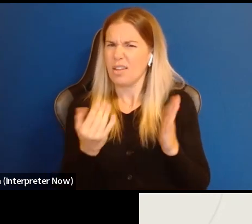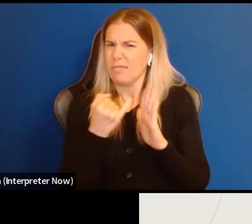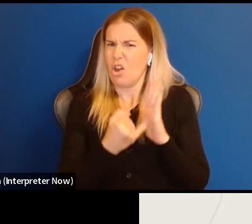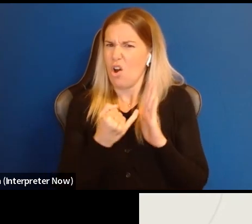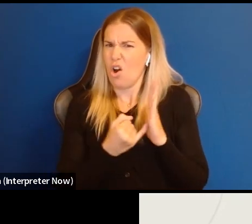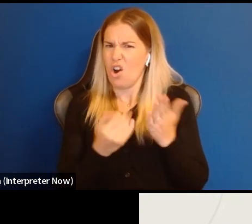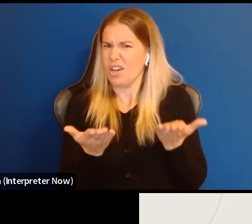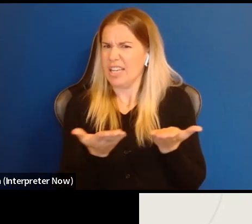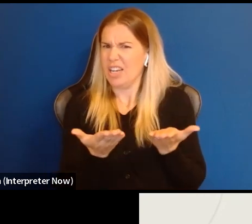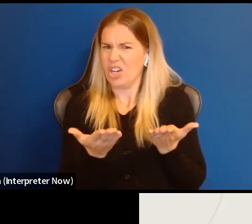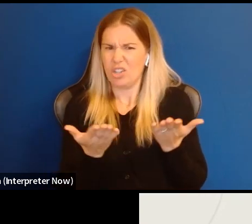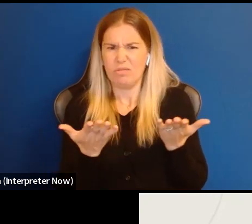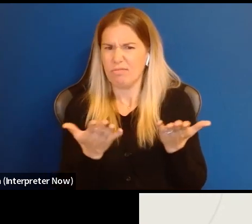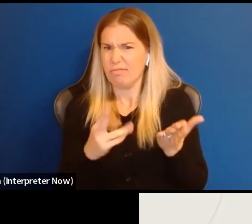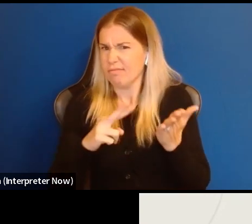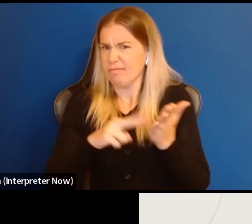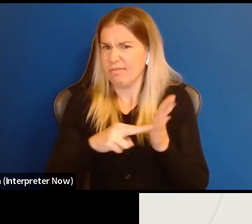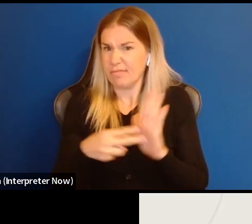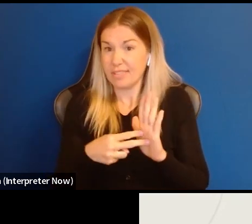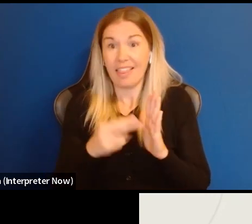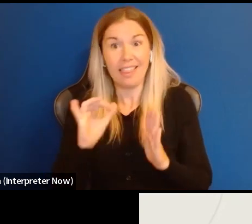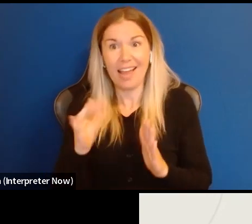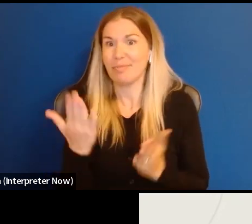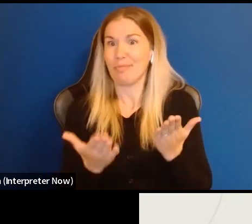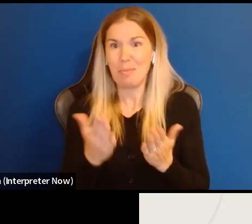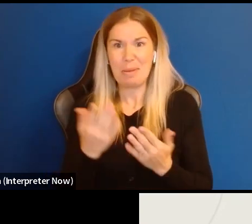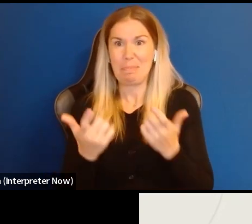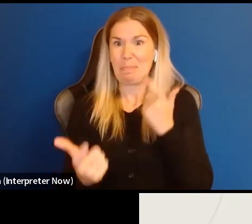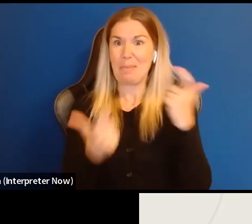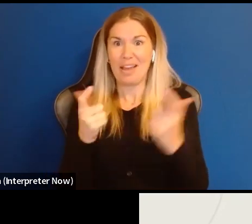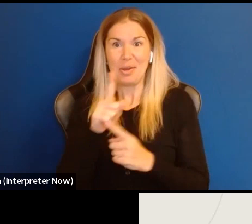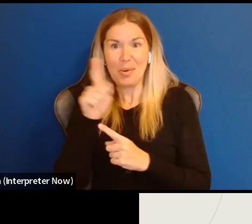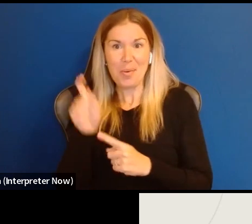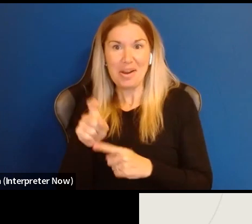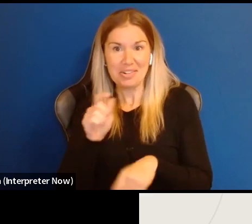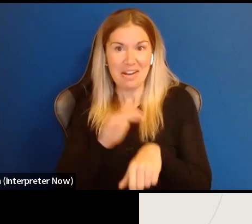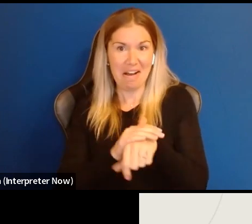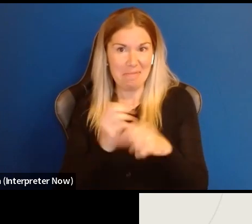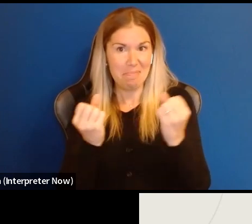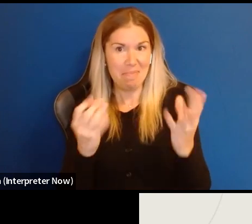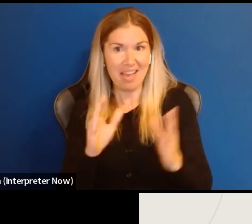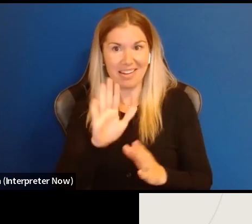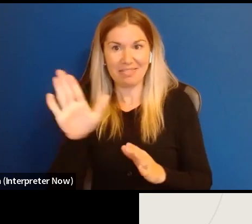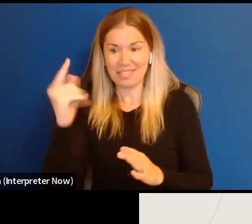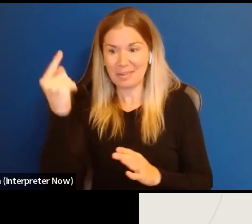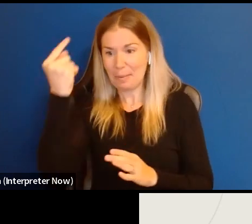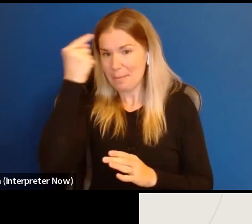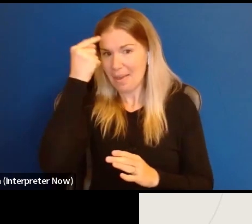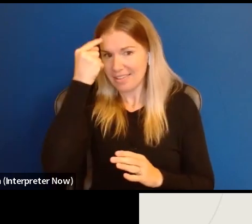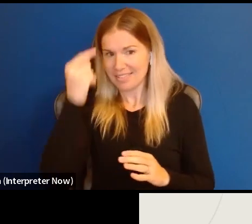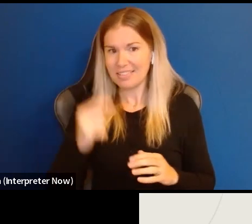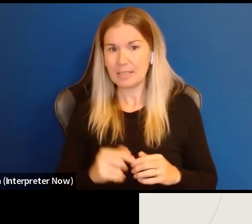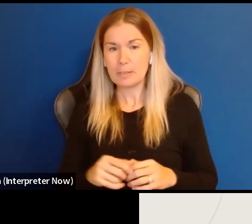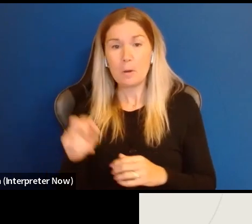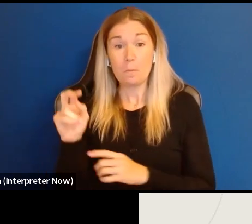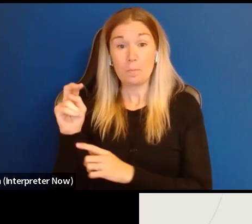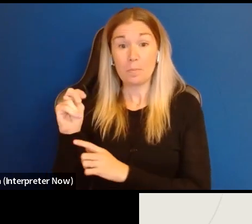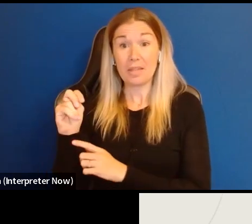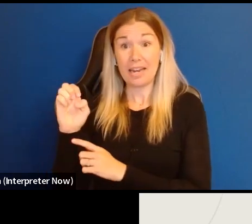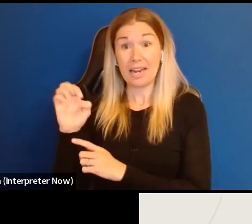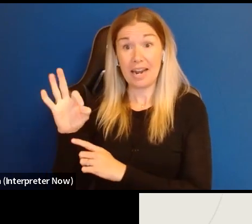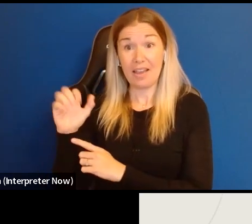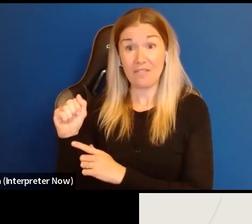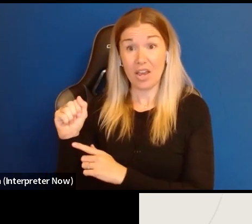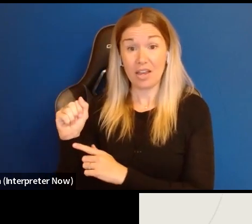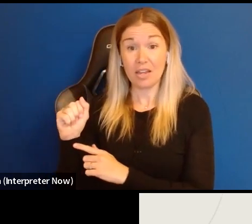What is Arts Here? What That is probably a big question on many people's minds. So, NEFA, New England Foundation